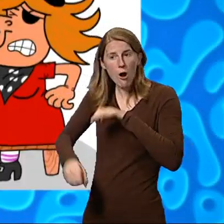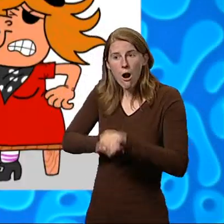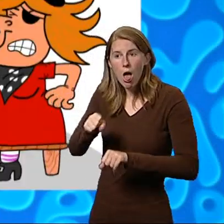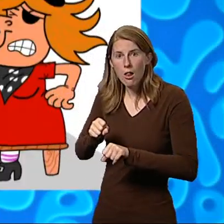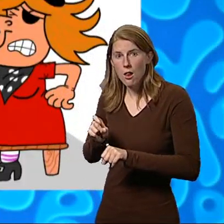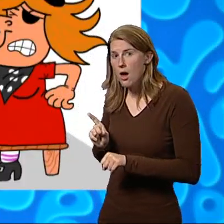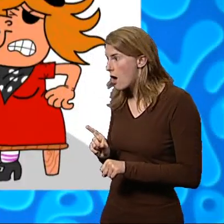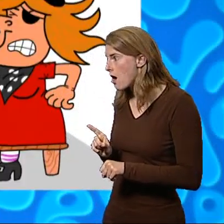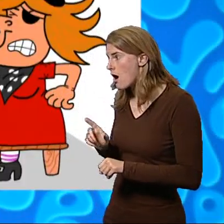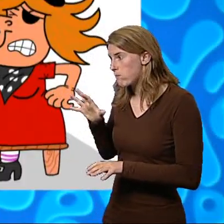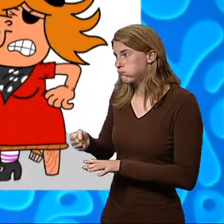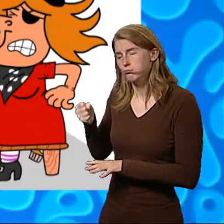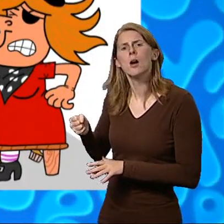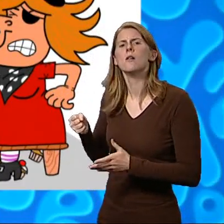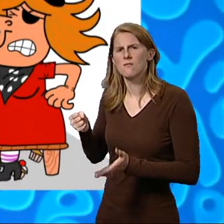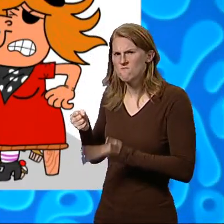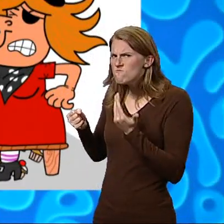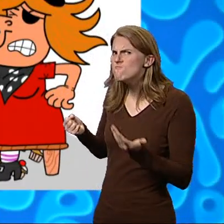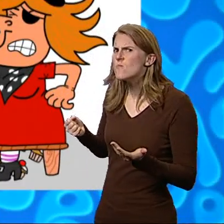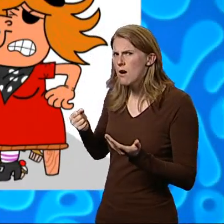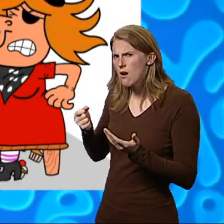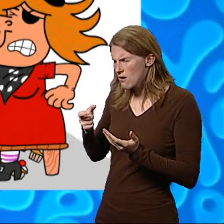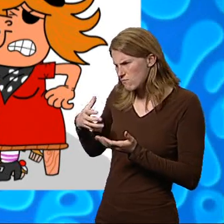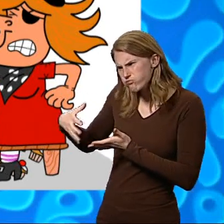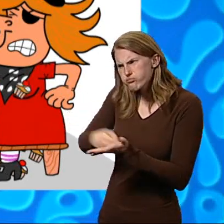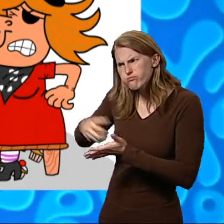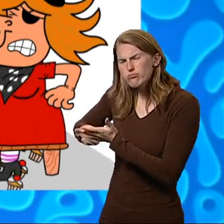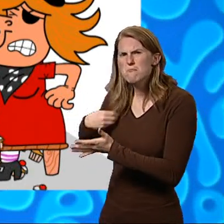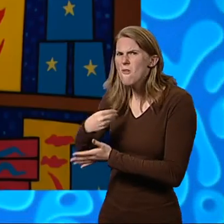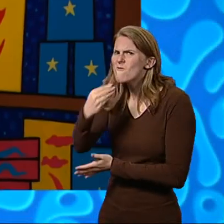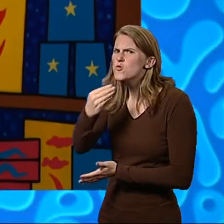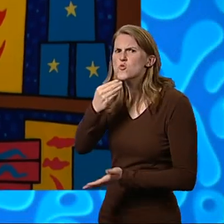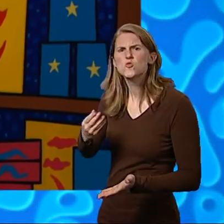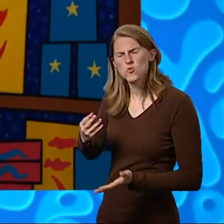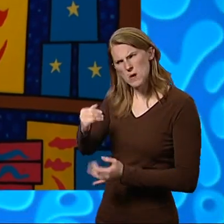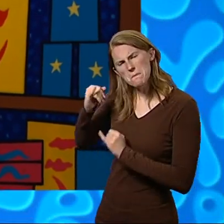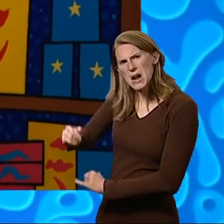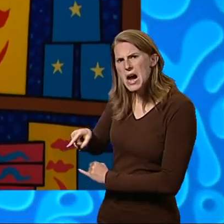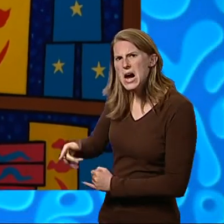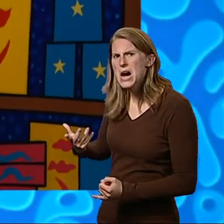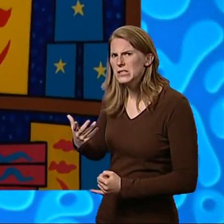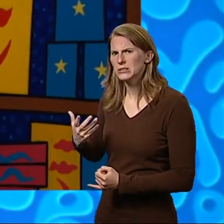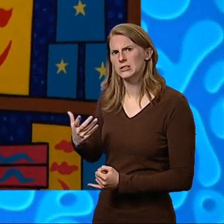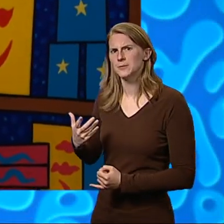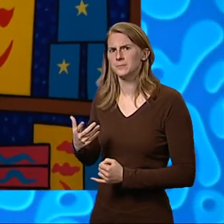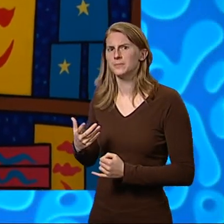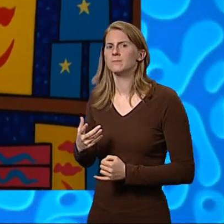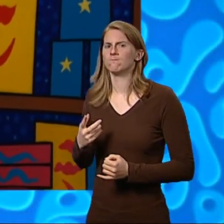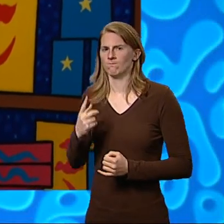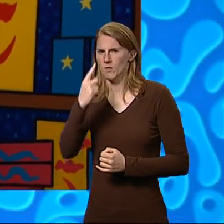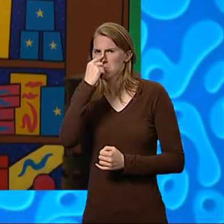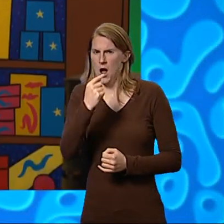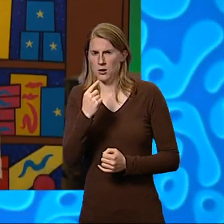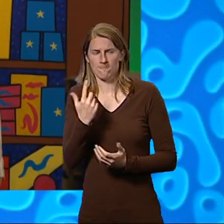this? A piddly, piffling pirate being piratical in my pantry. Throw him in the old, cried the headteacher.